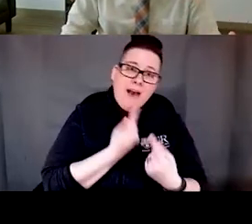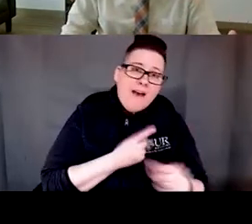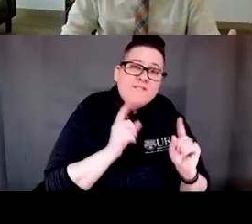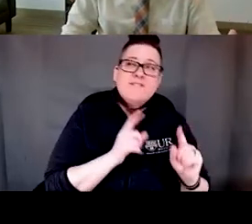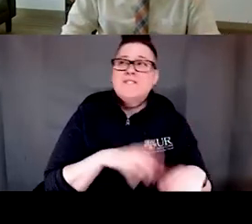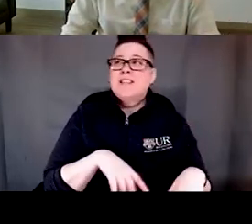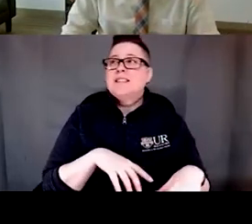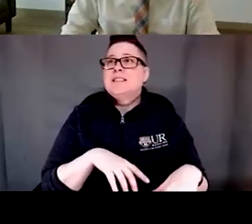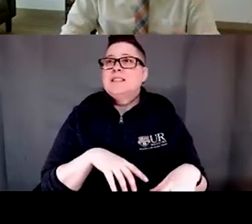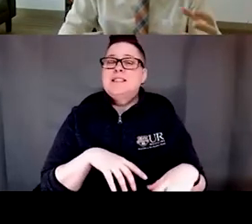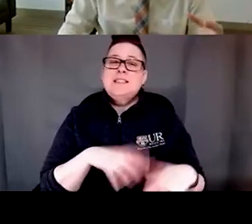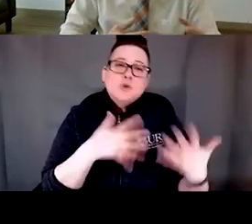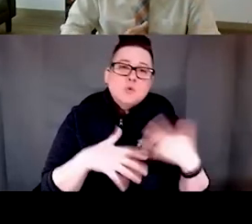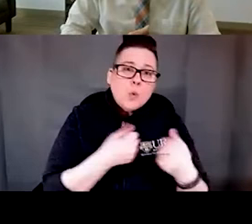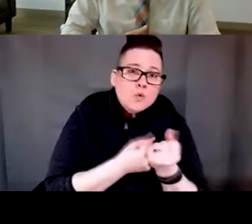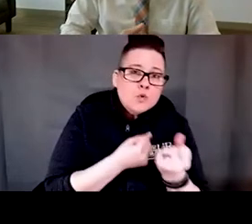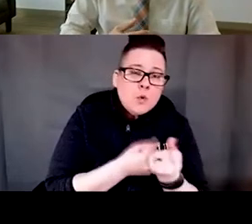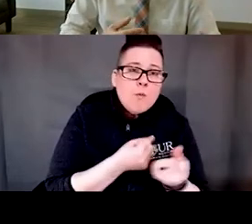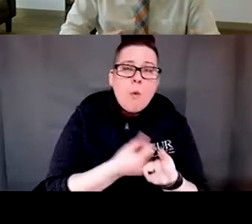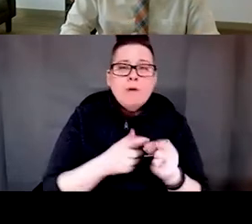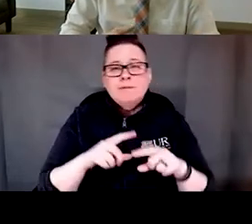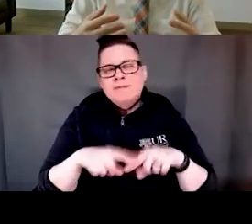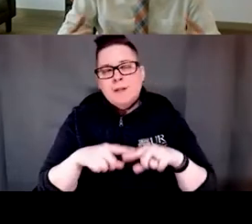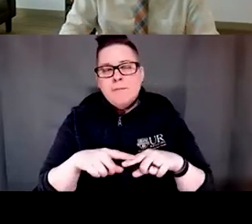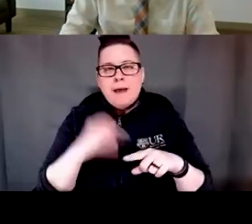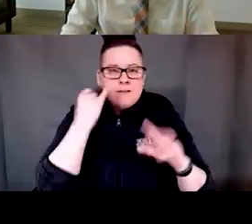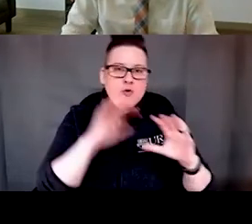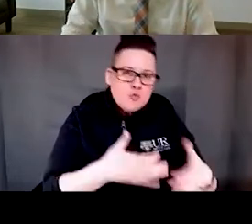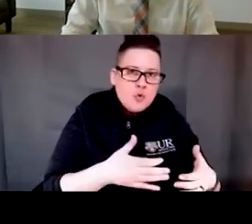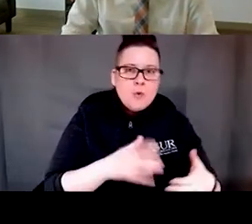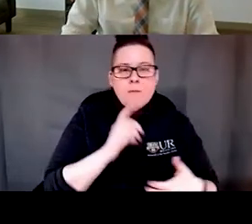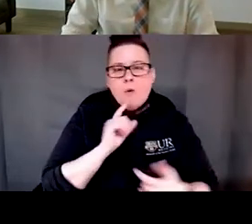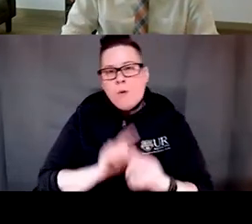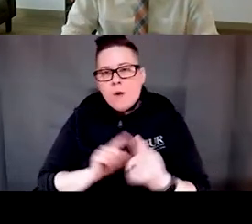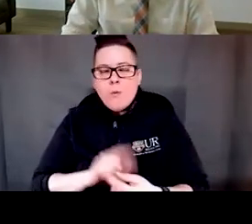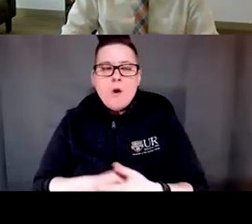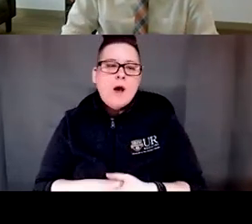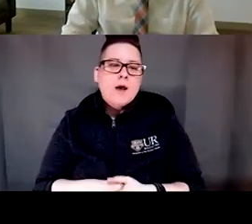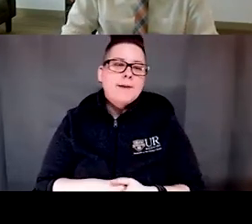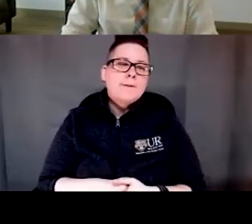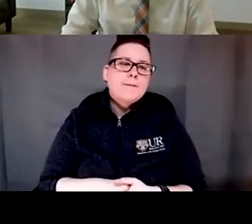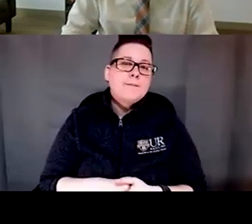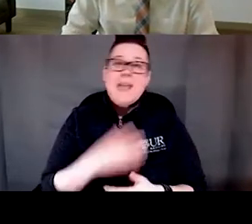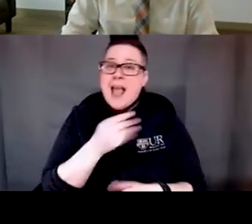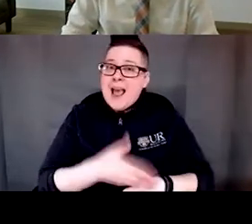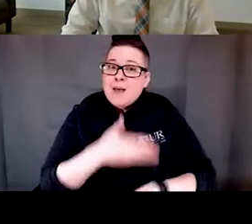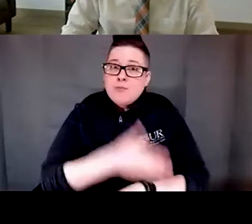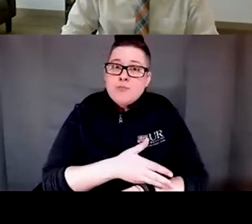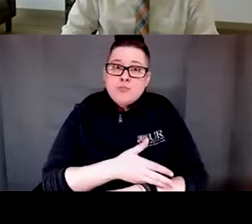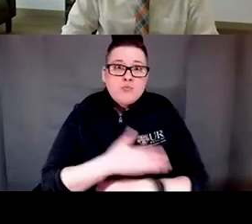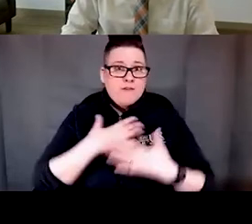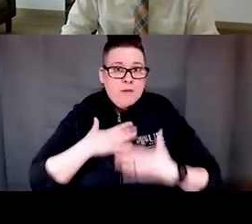social support, depending if you're doing these in groups or with other people. It also improves biological markers